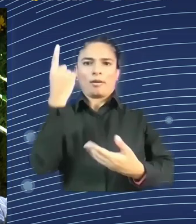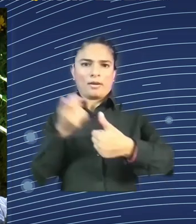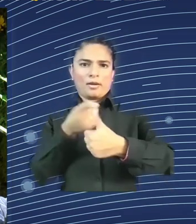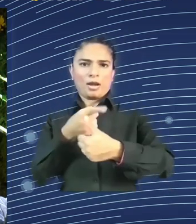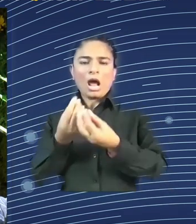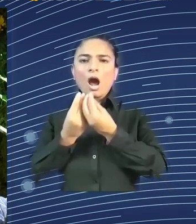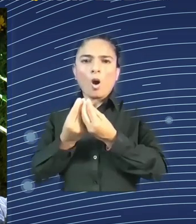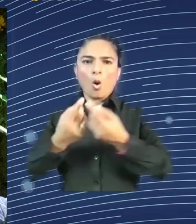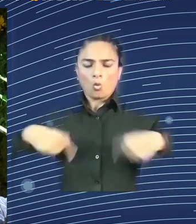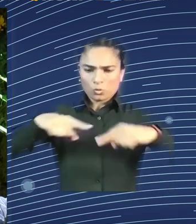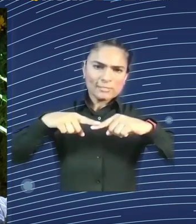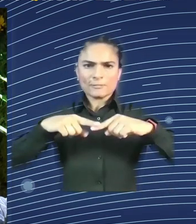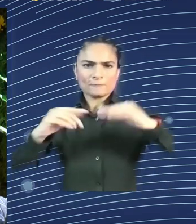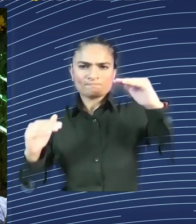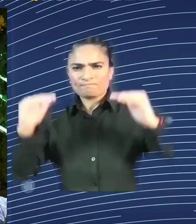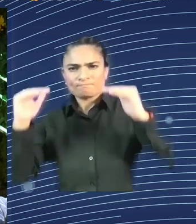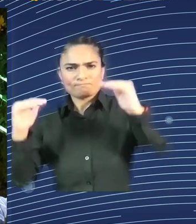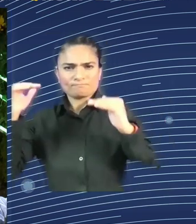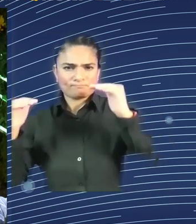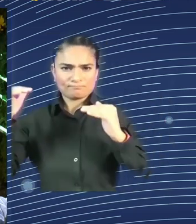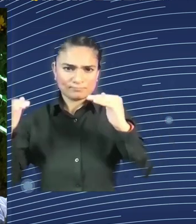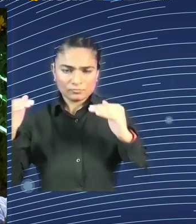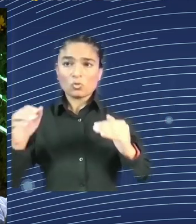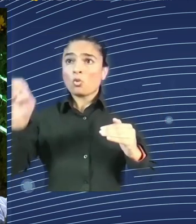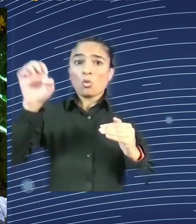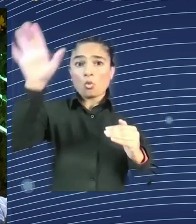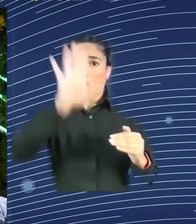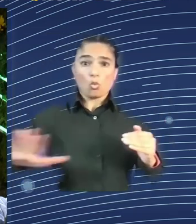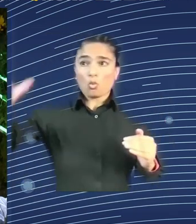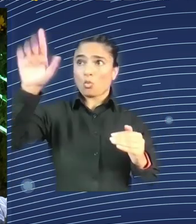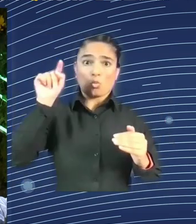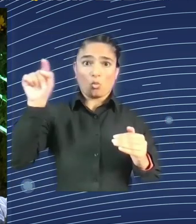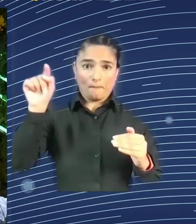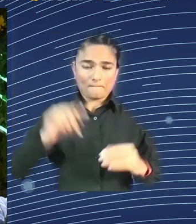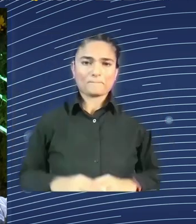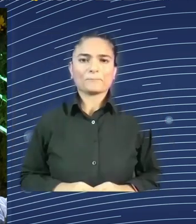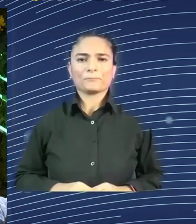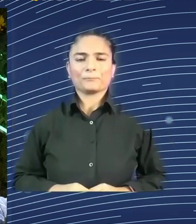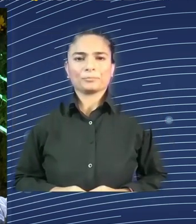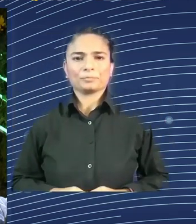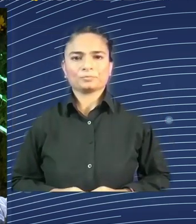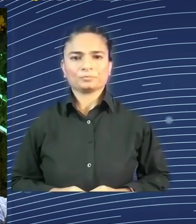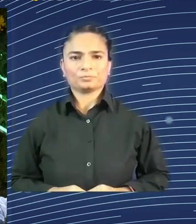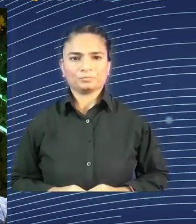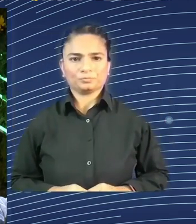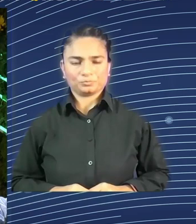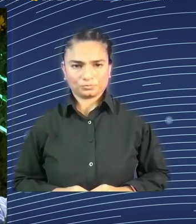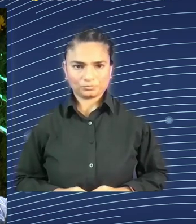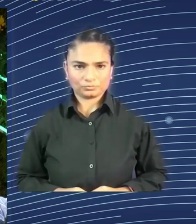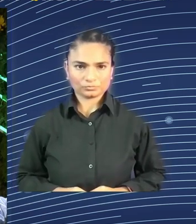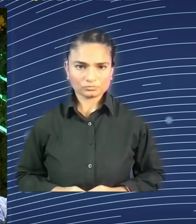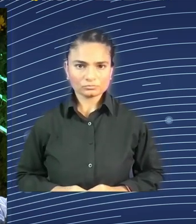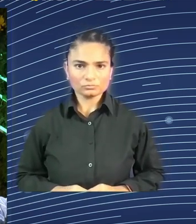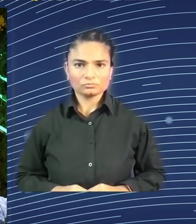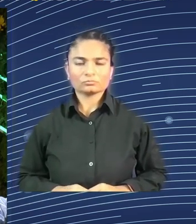From my point of view and from my experience over the last four years, it's on the one side the topic of